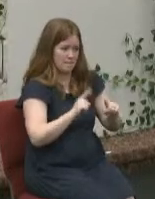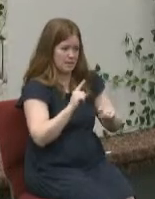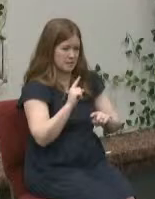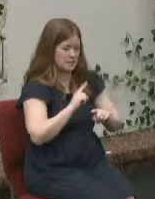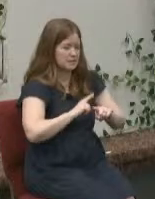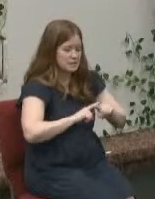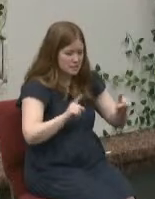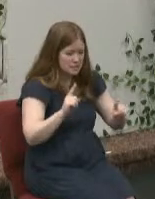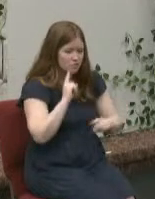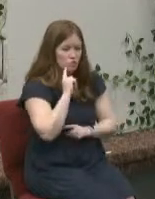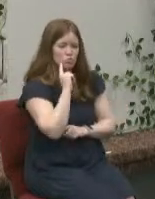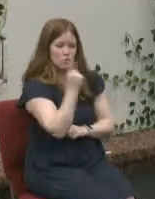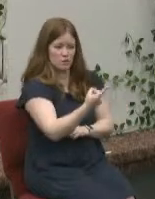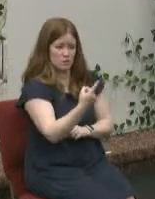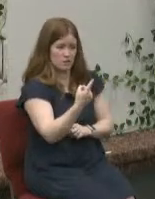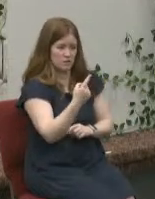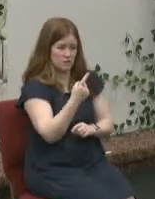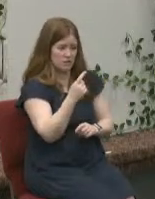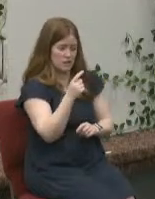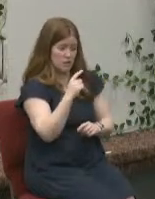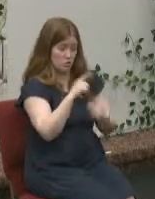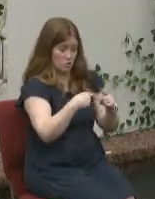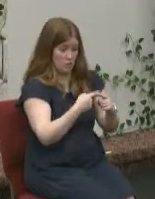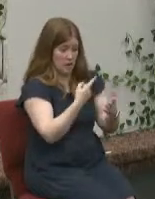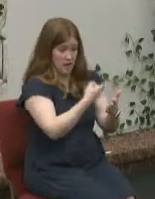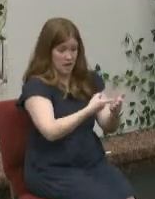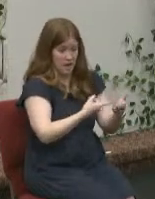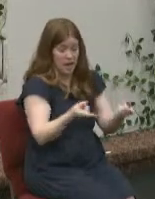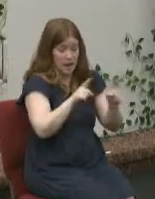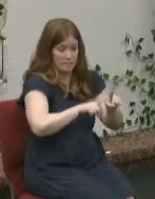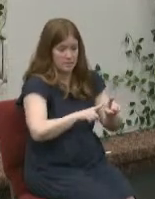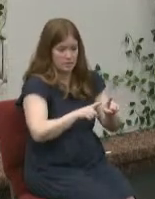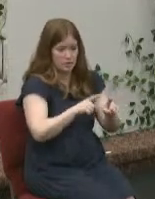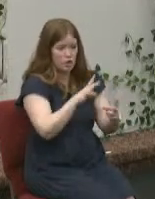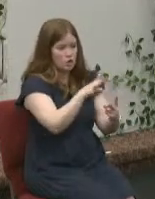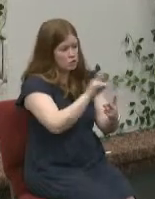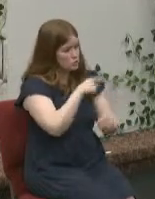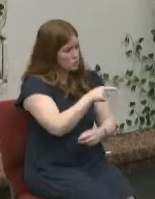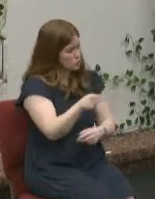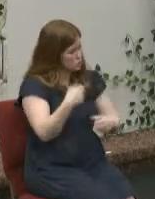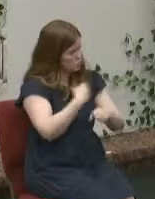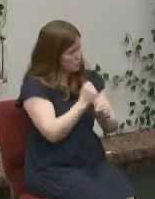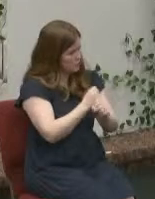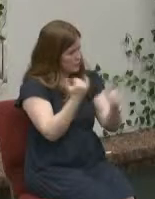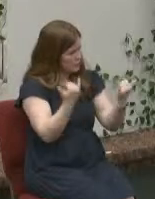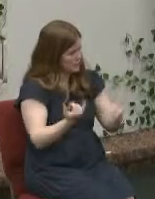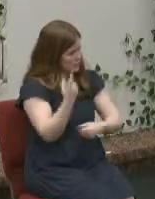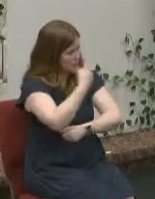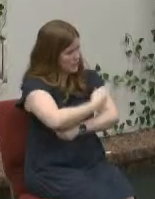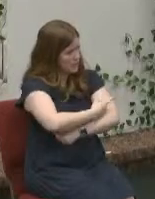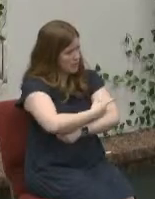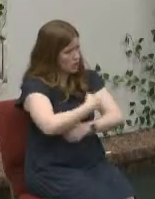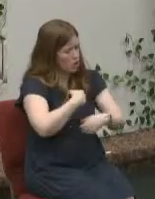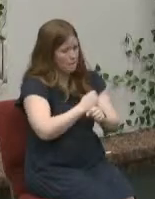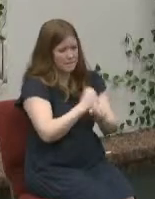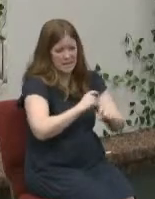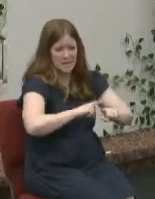to it and the choice that you make today will make a difference forever in your life